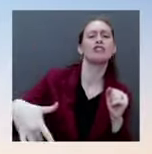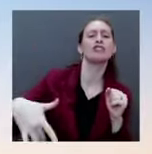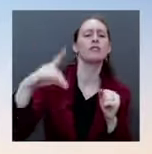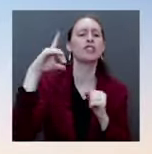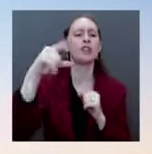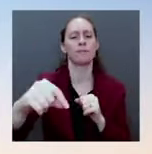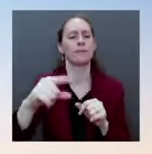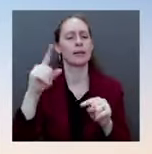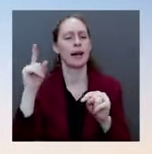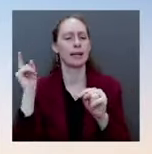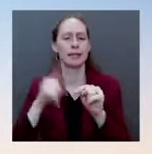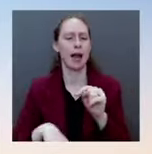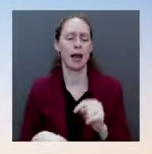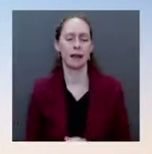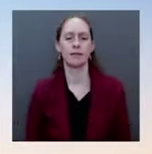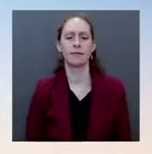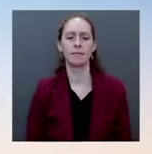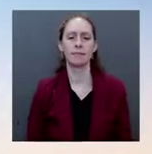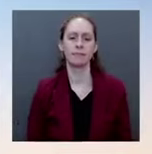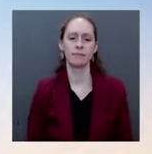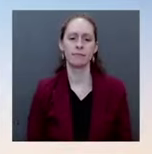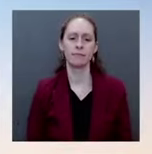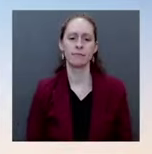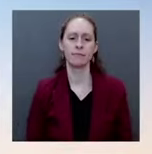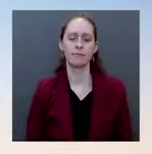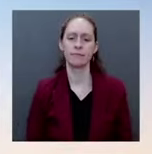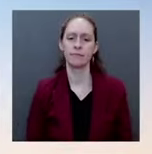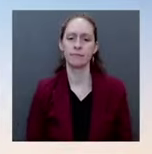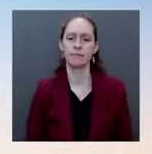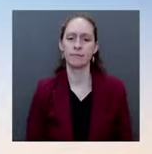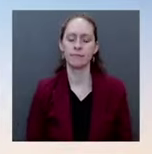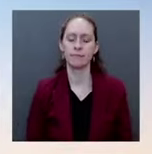Go Oh, no. Go ahead. Go ahead. Thanks for the question, Jen. Yesterday, said,